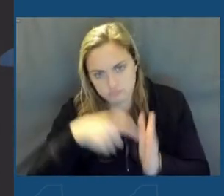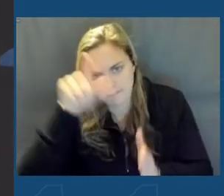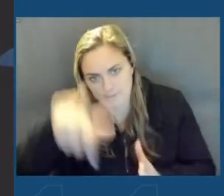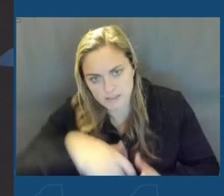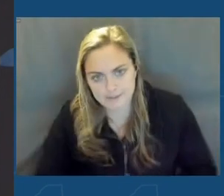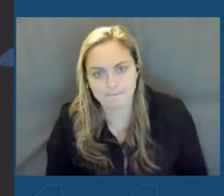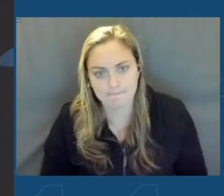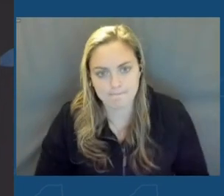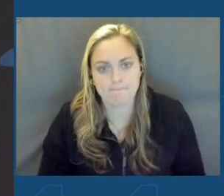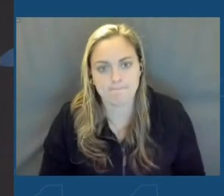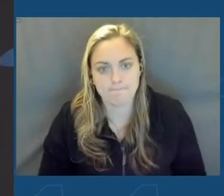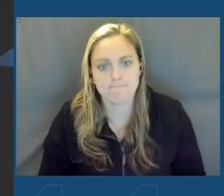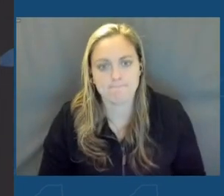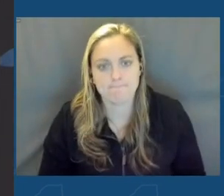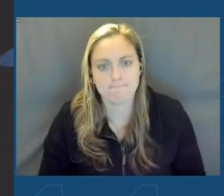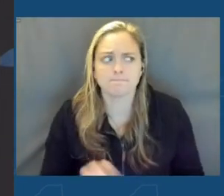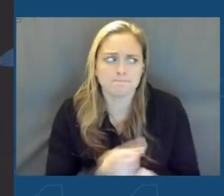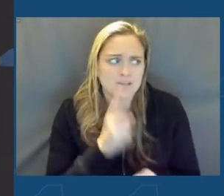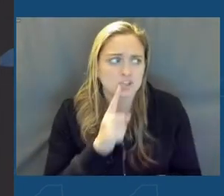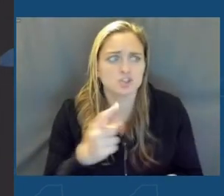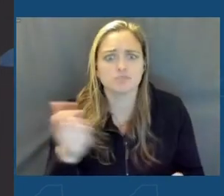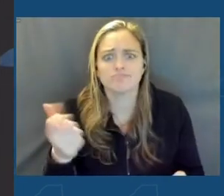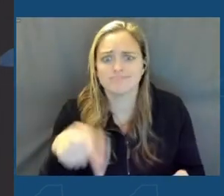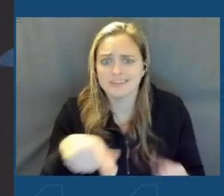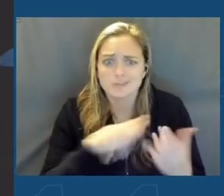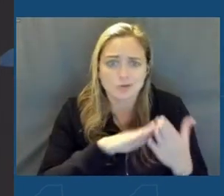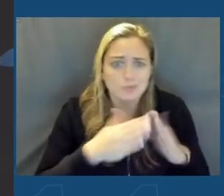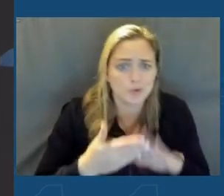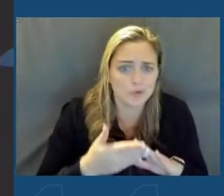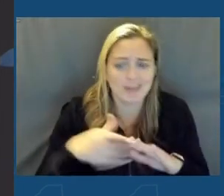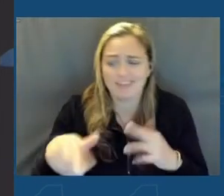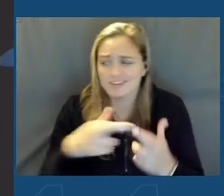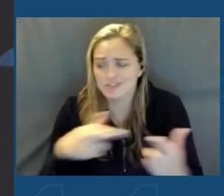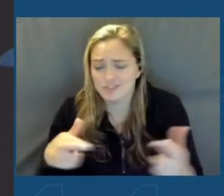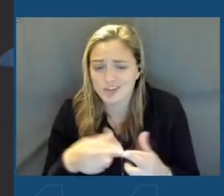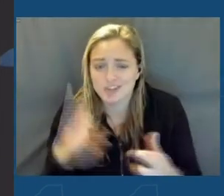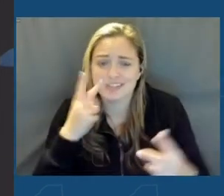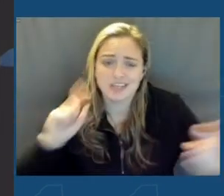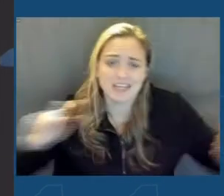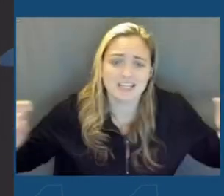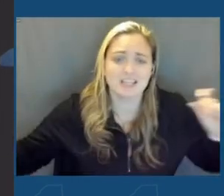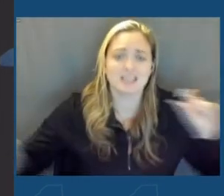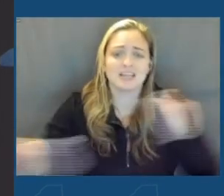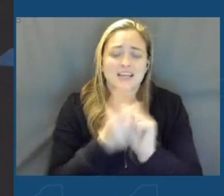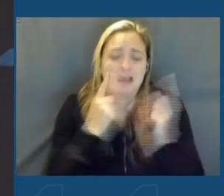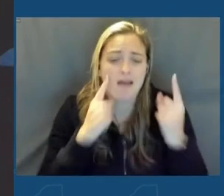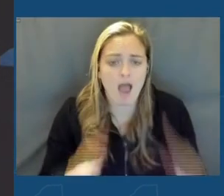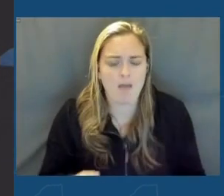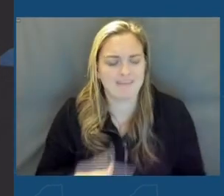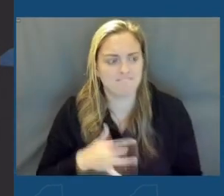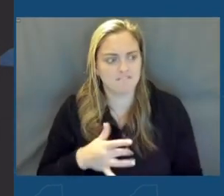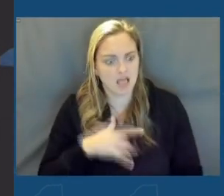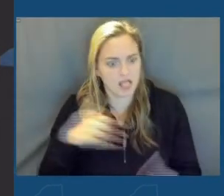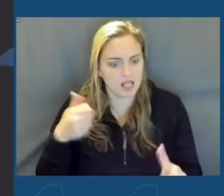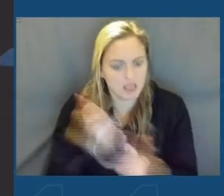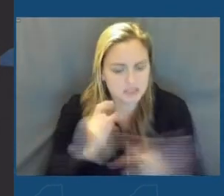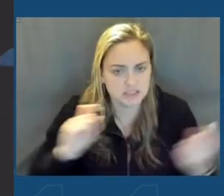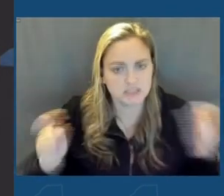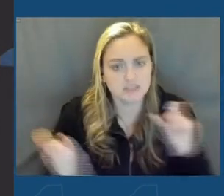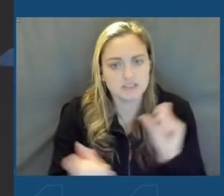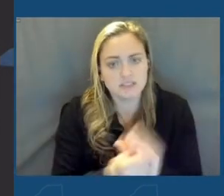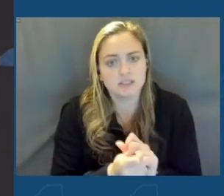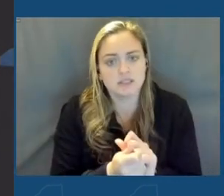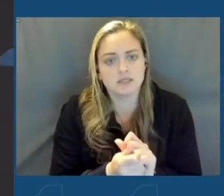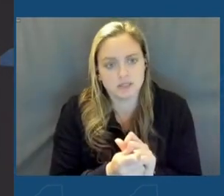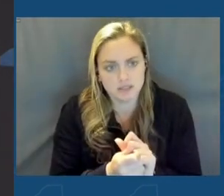job to make sure every corner of this community and this region see this transformation, feel this transformation, and